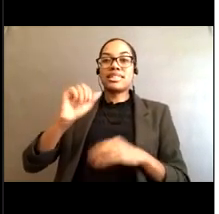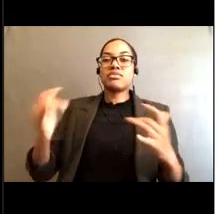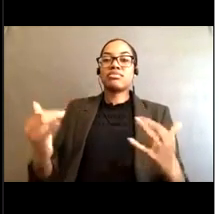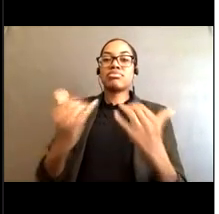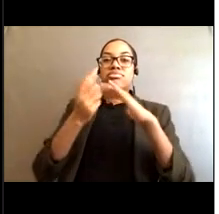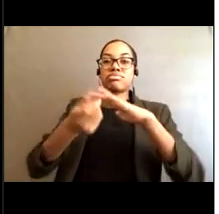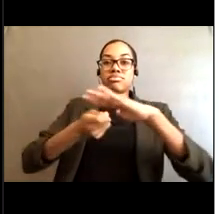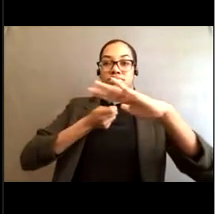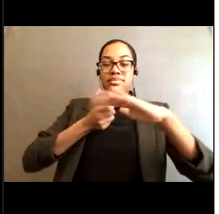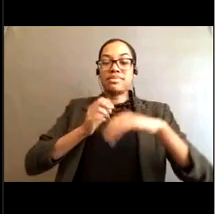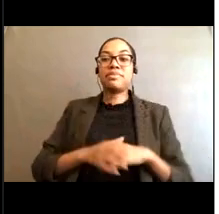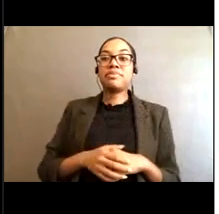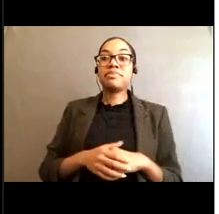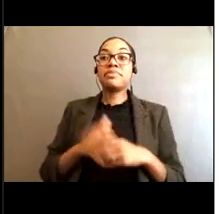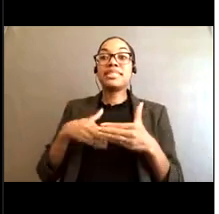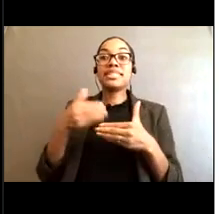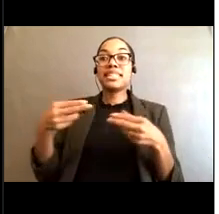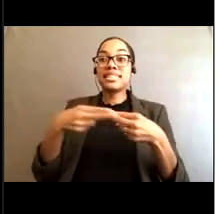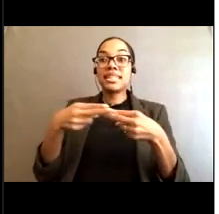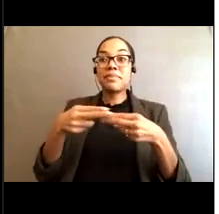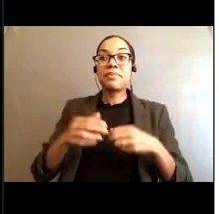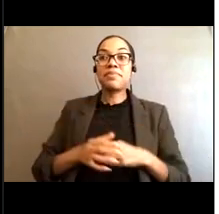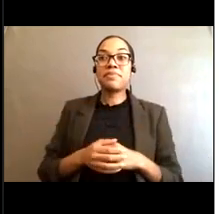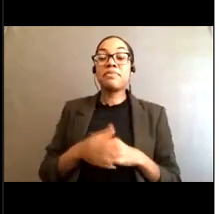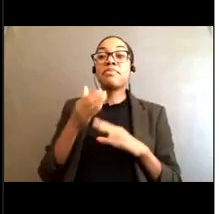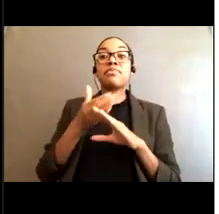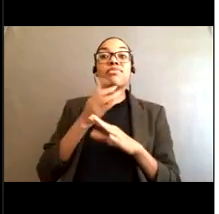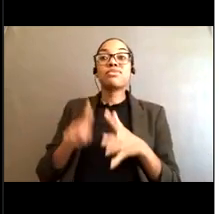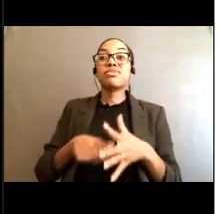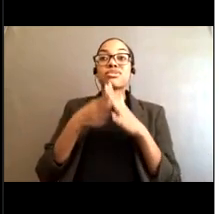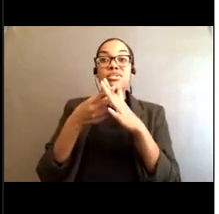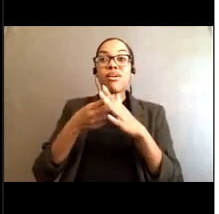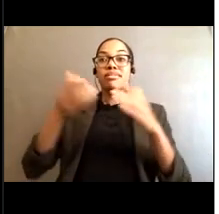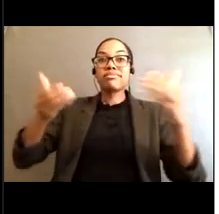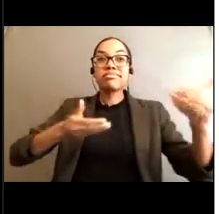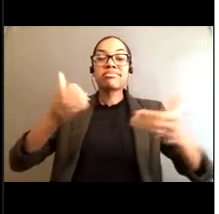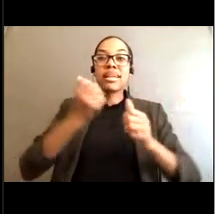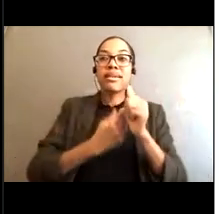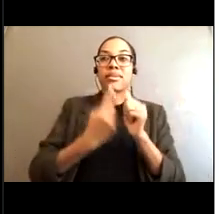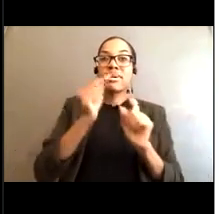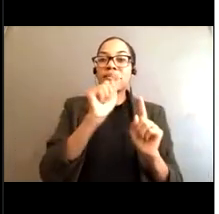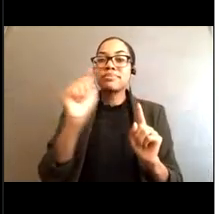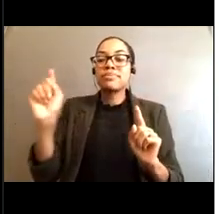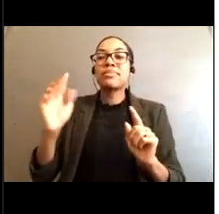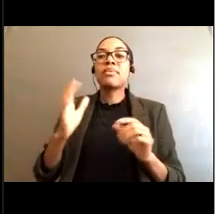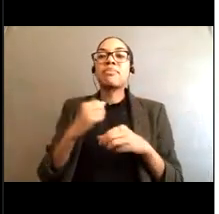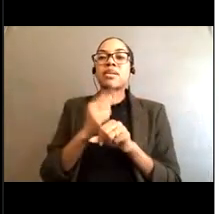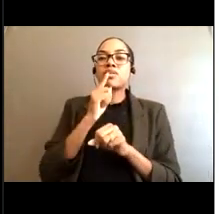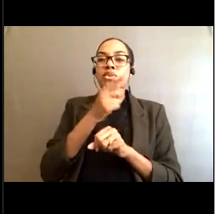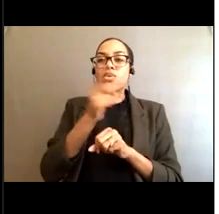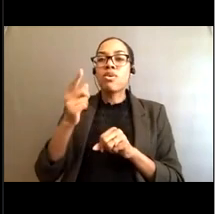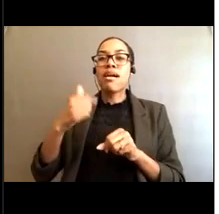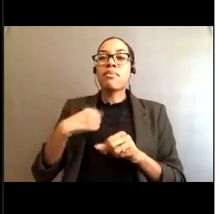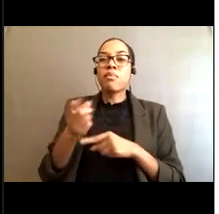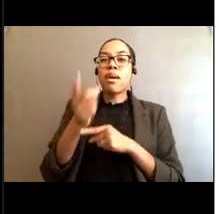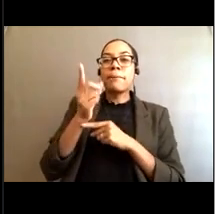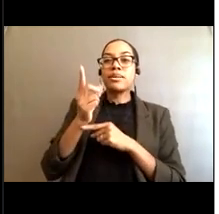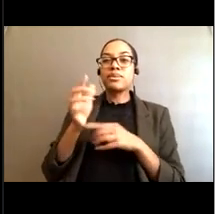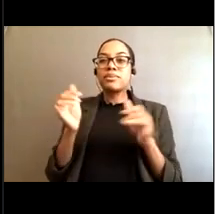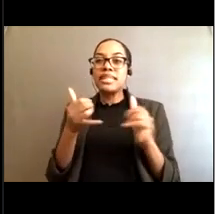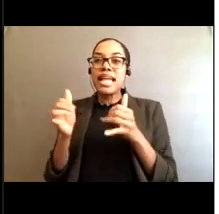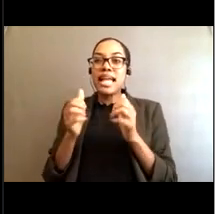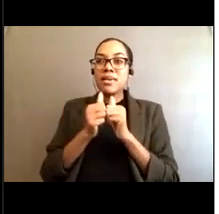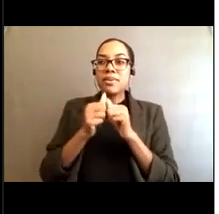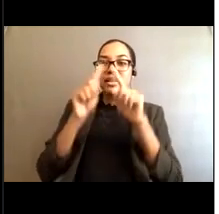All right. Before I do my introductions, I just wanted to quickly make sure everyone had a minute to play around and get used